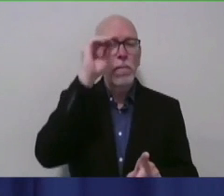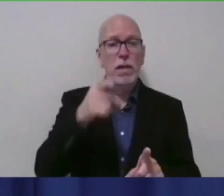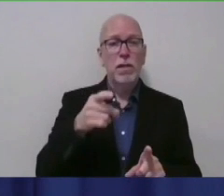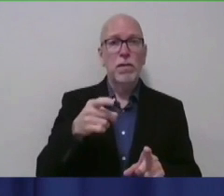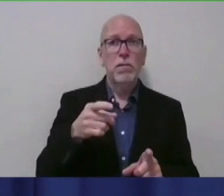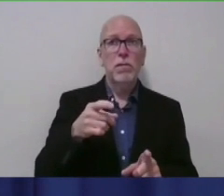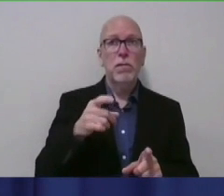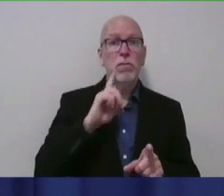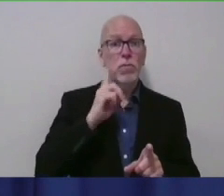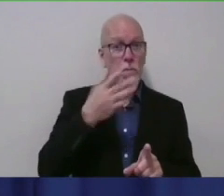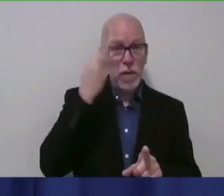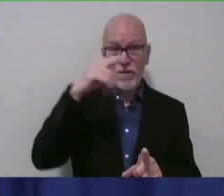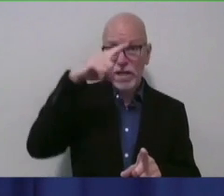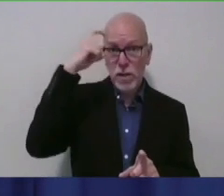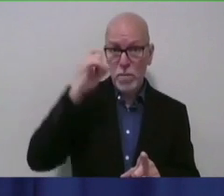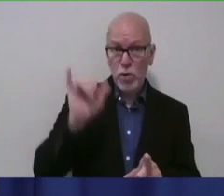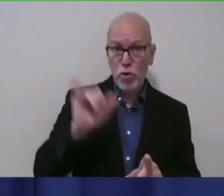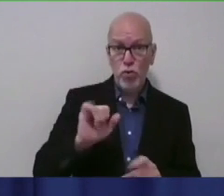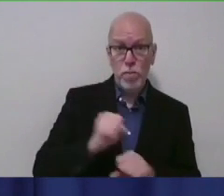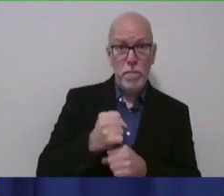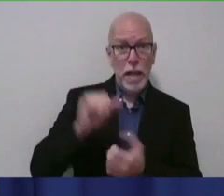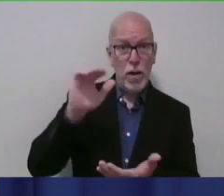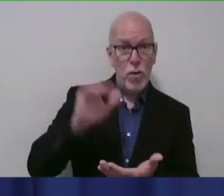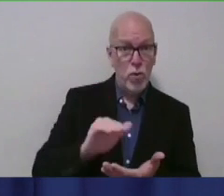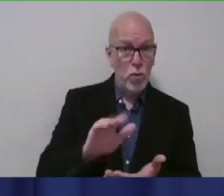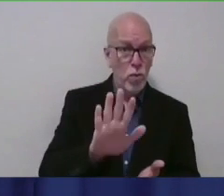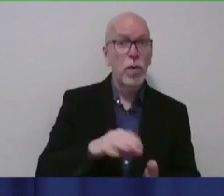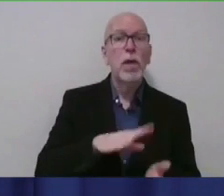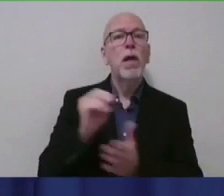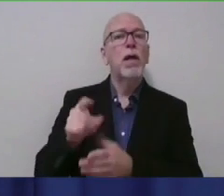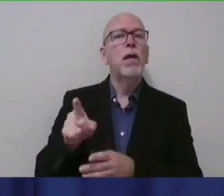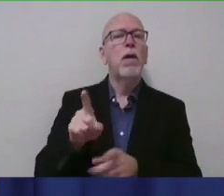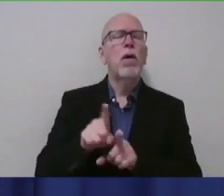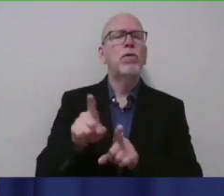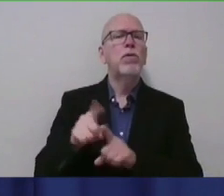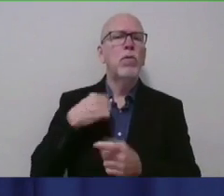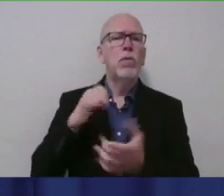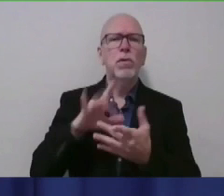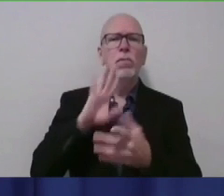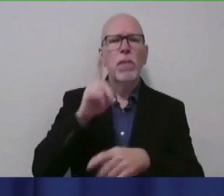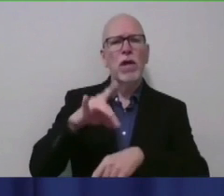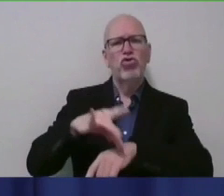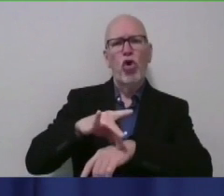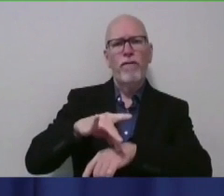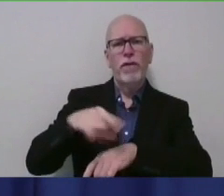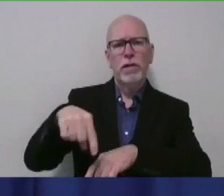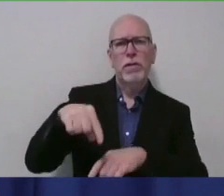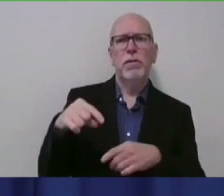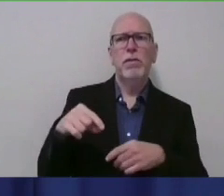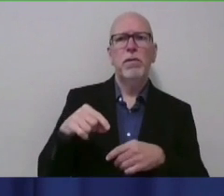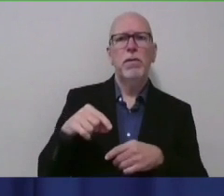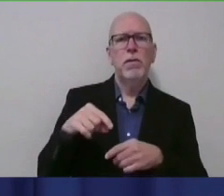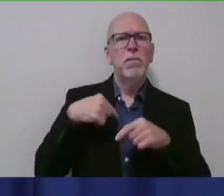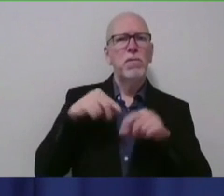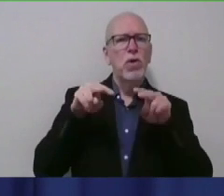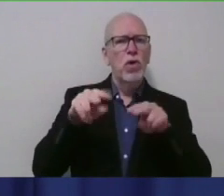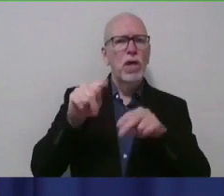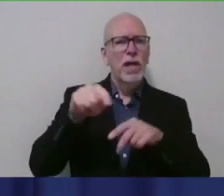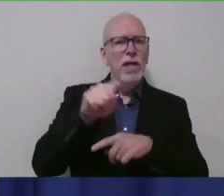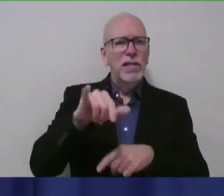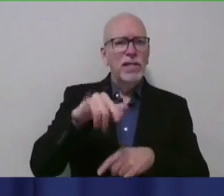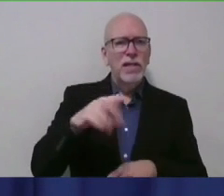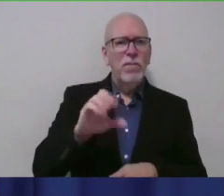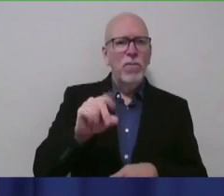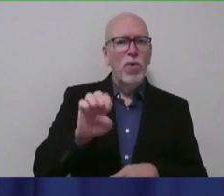there's some seasonality at play. And then second, I also wanted to just touch base about geography. Looking at the zip code